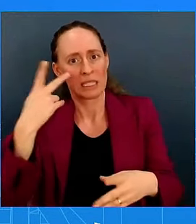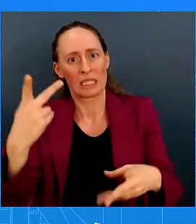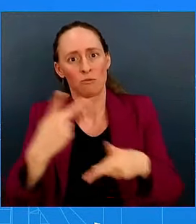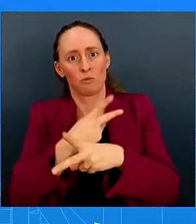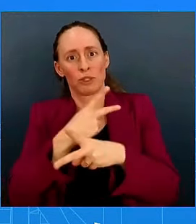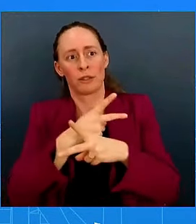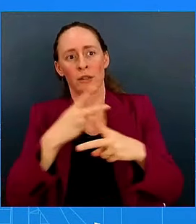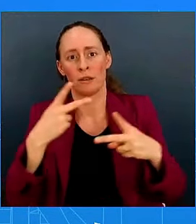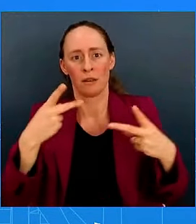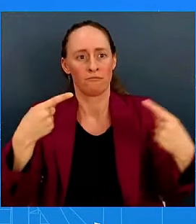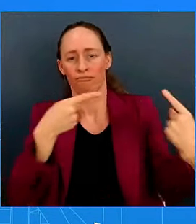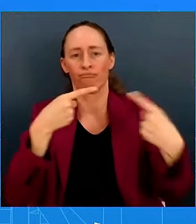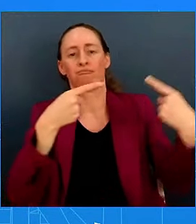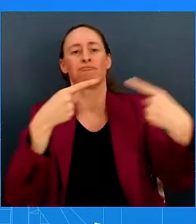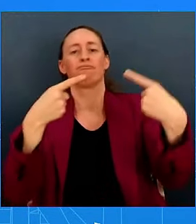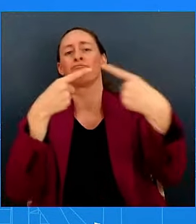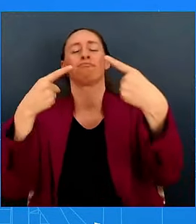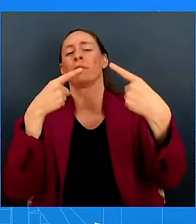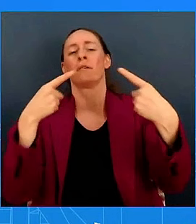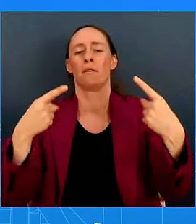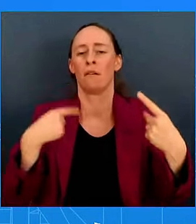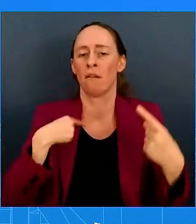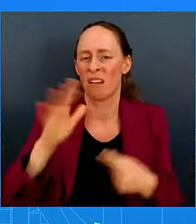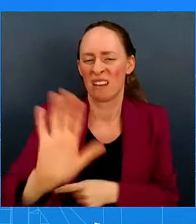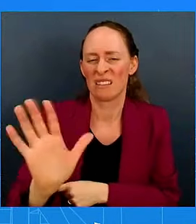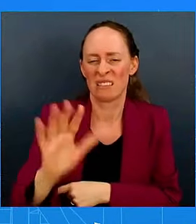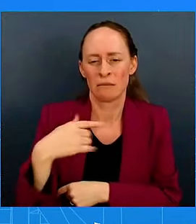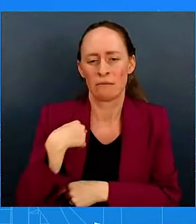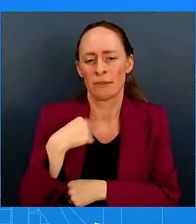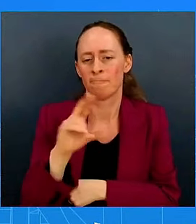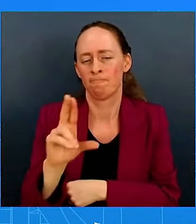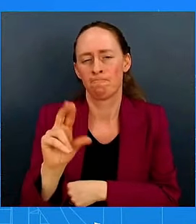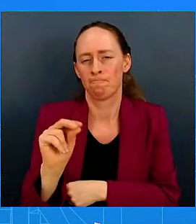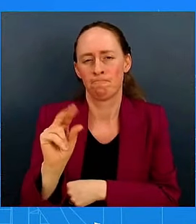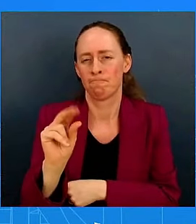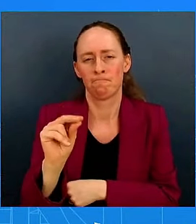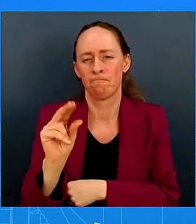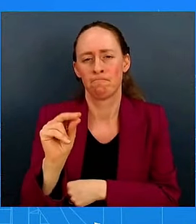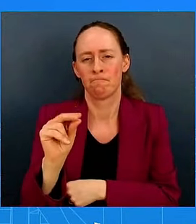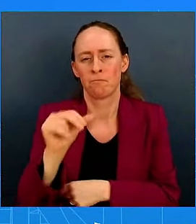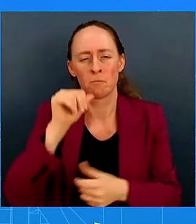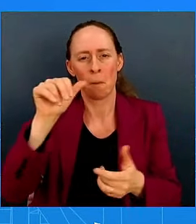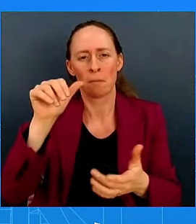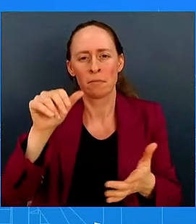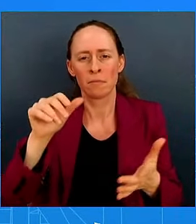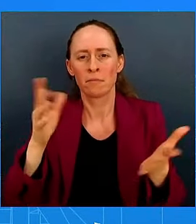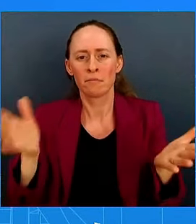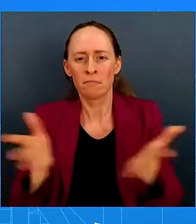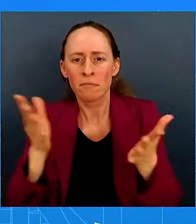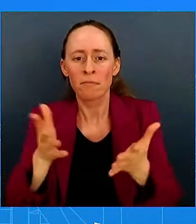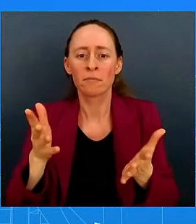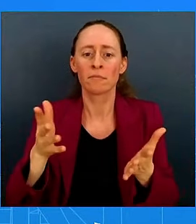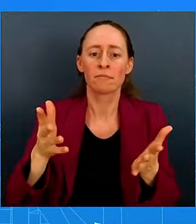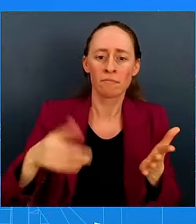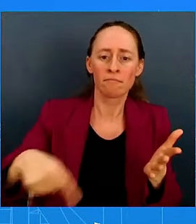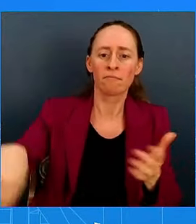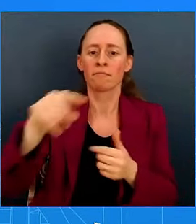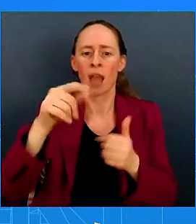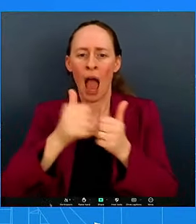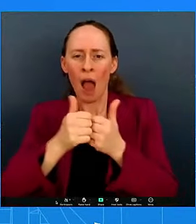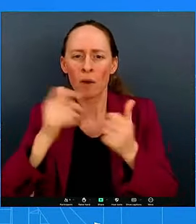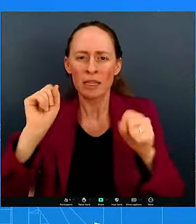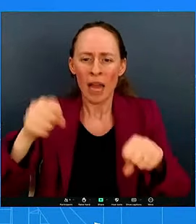that the way to solve where we're at